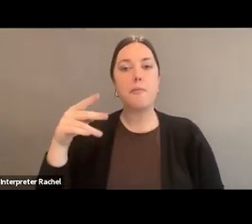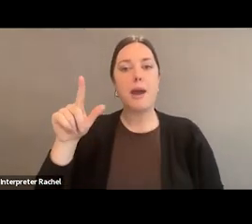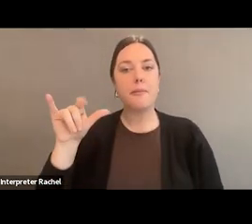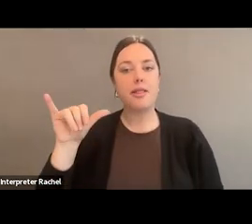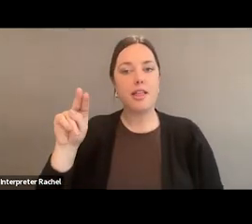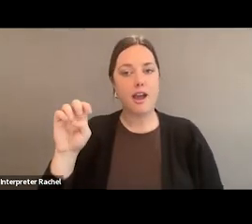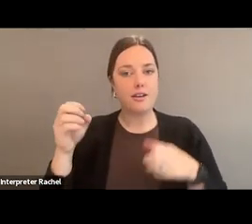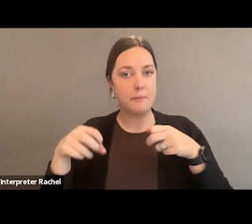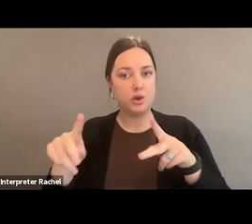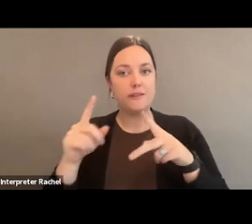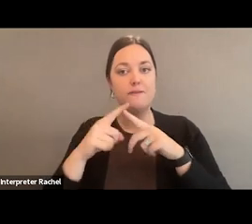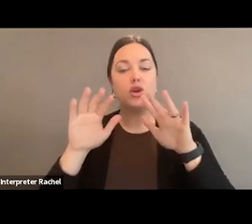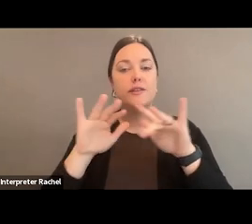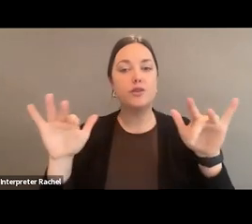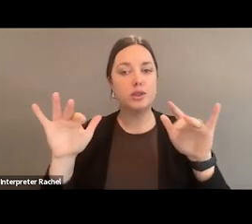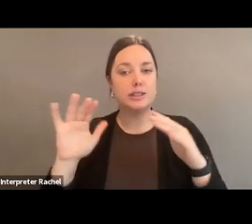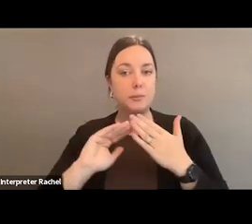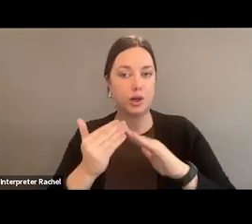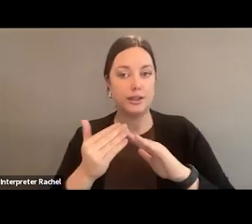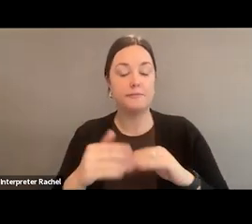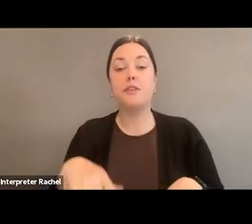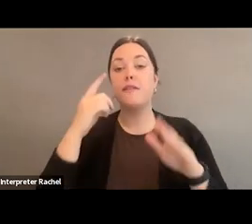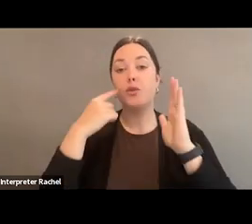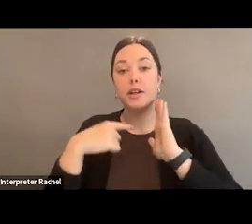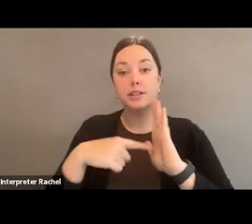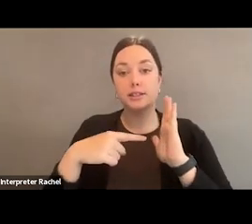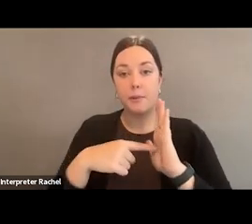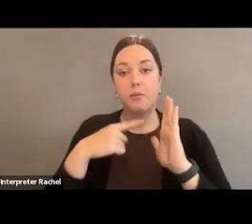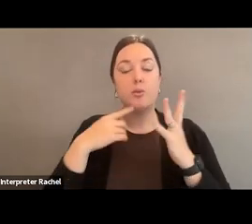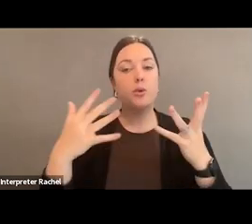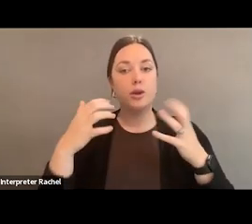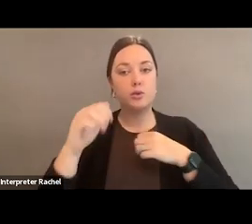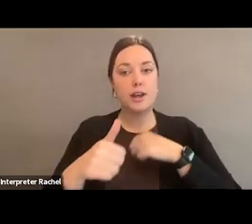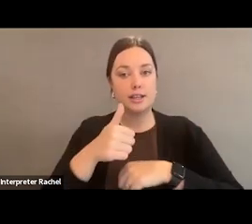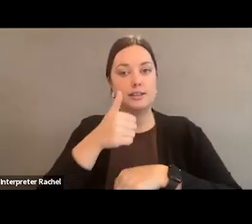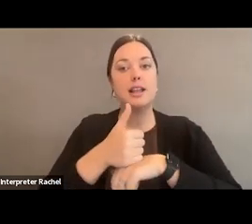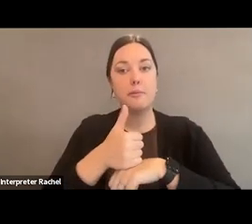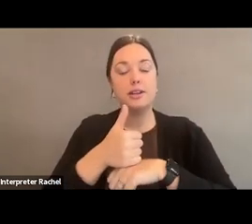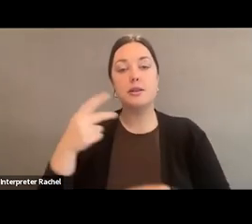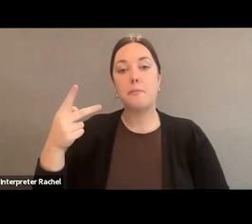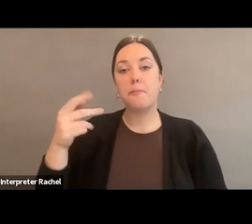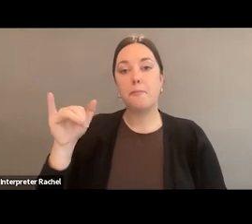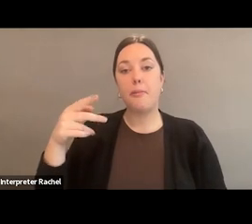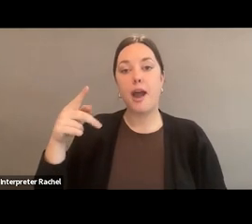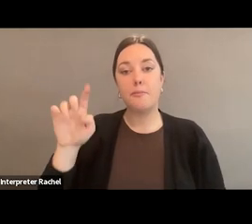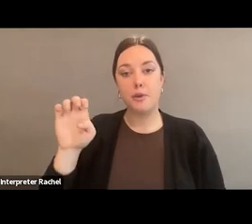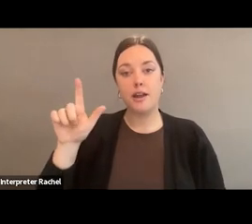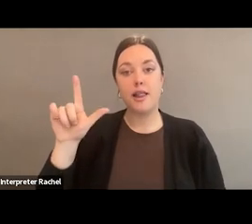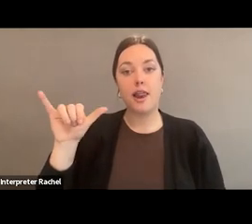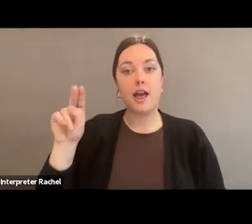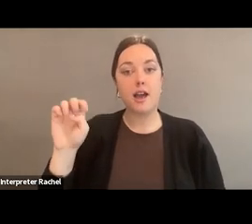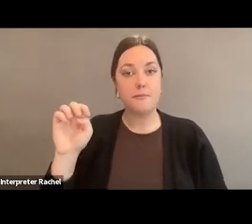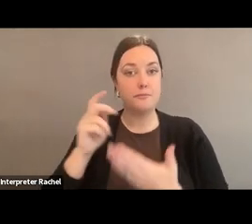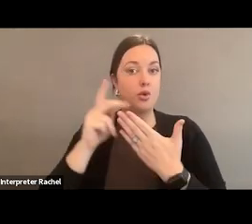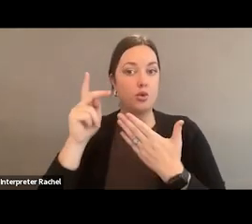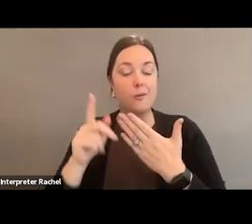So an example of this would be trying to establish a pipeline program with various